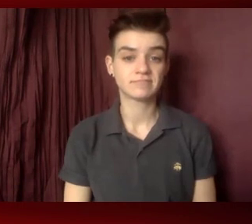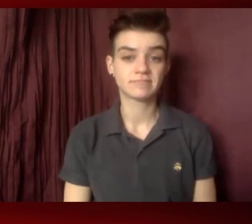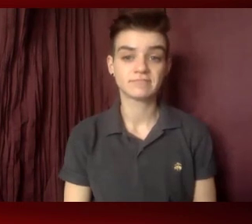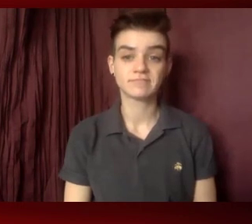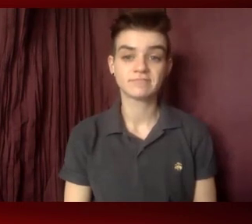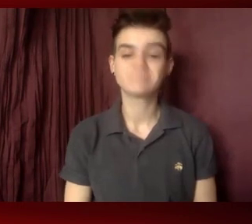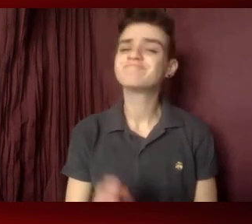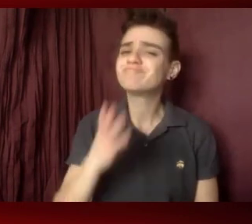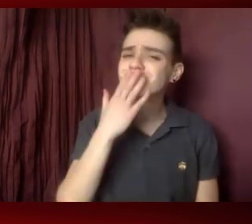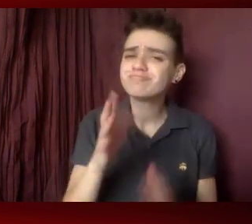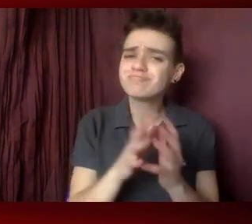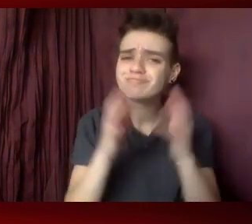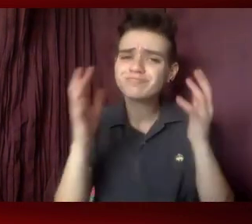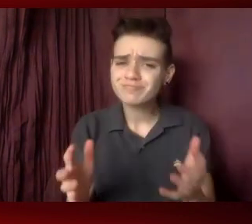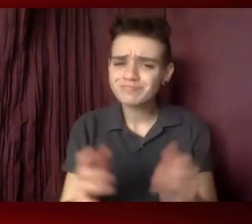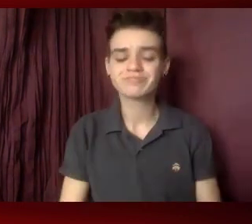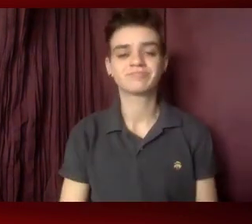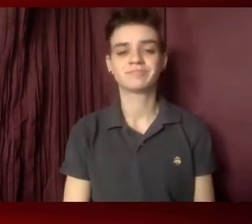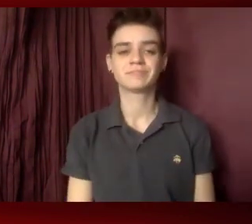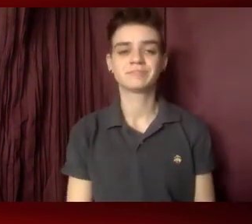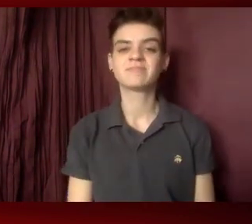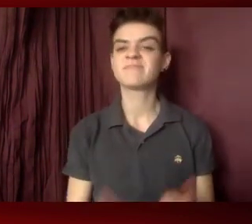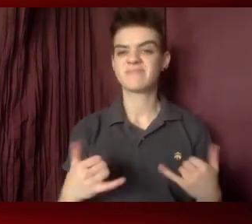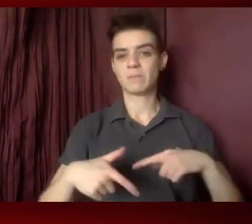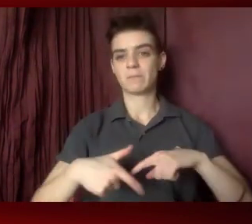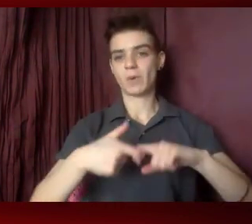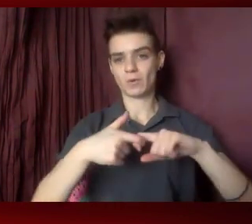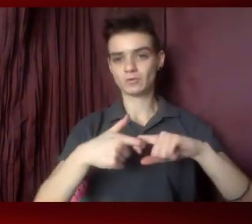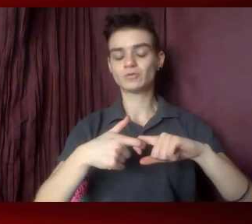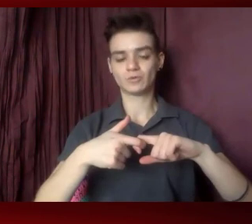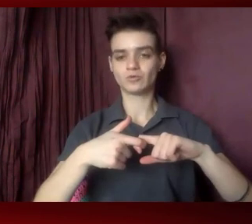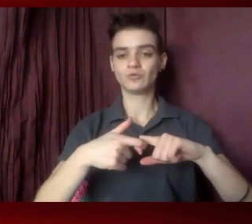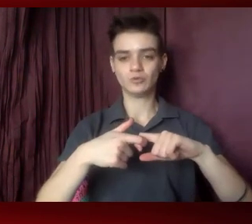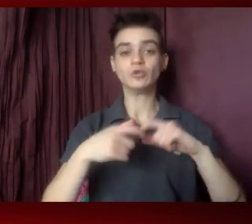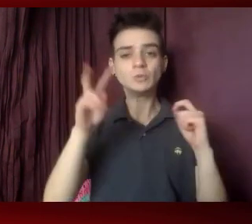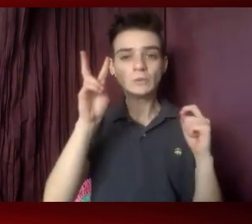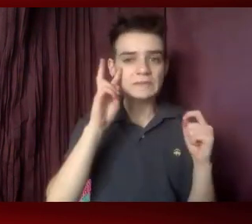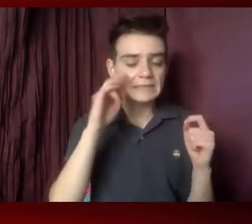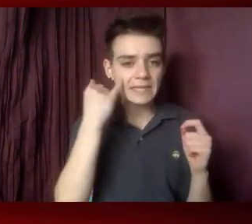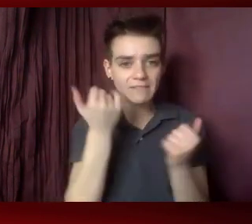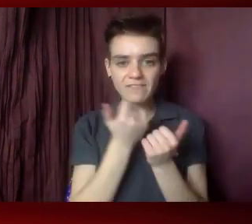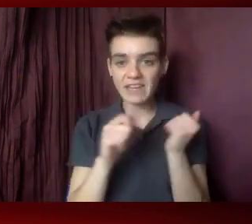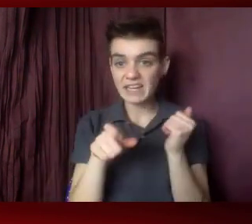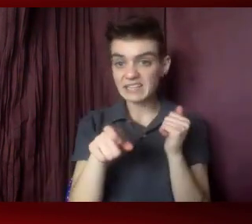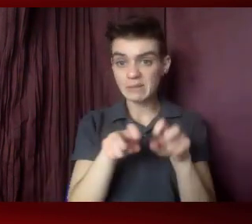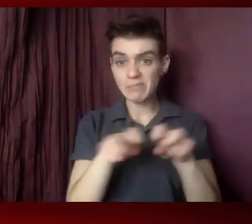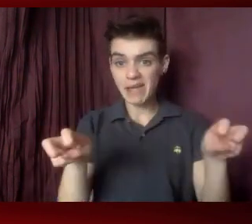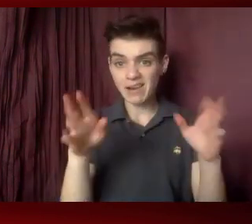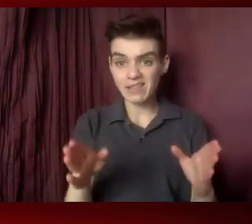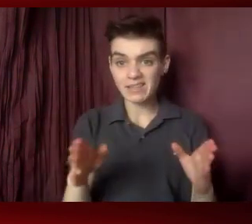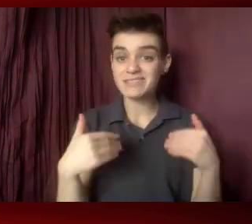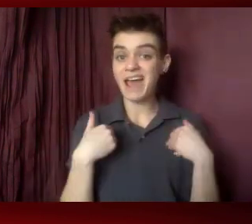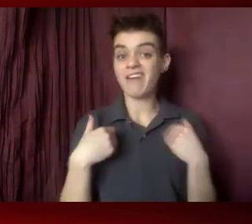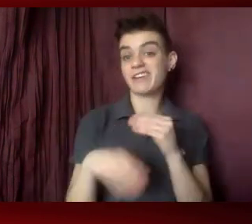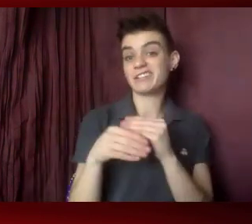Thanks so much, Victoria. I'm going to pause here to see if any of the panelists have additional thoughts